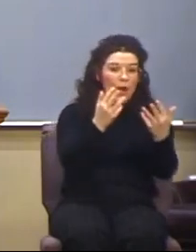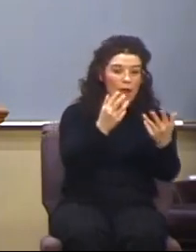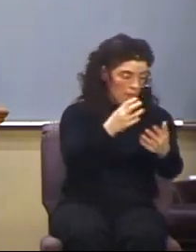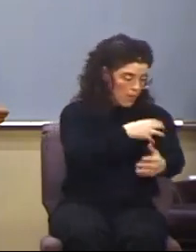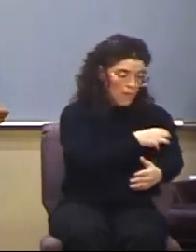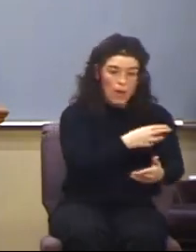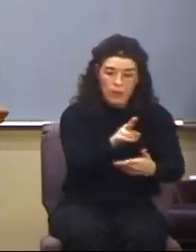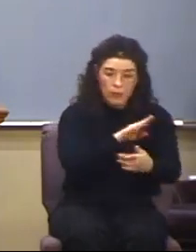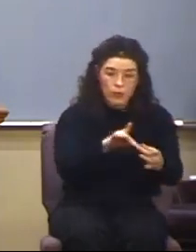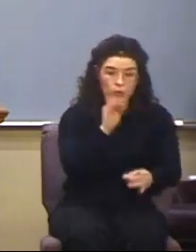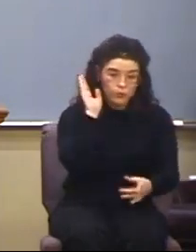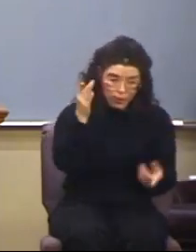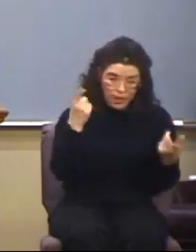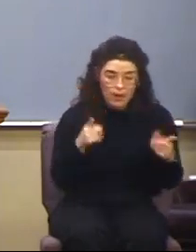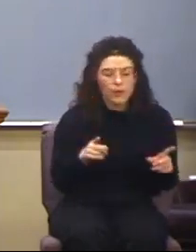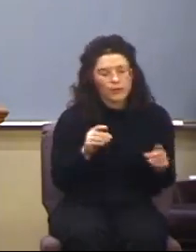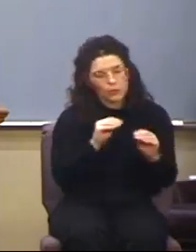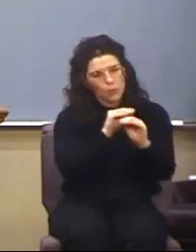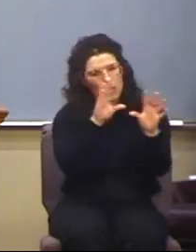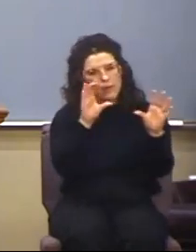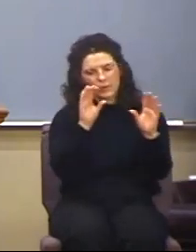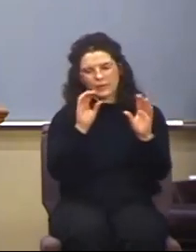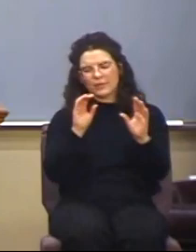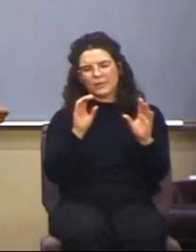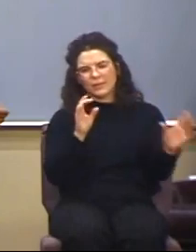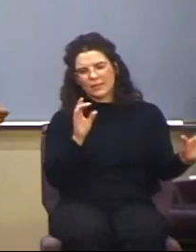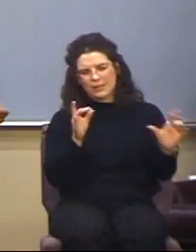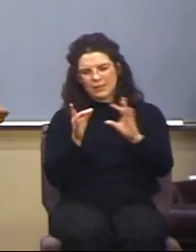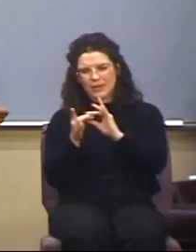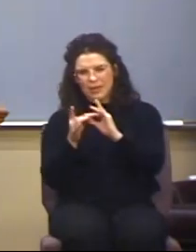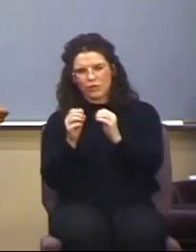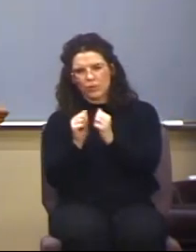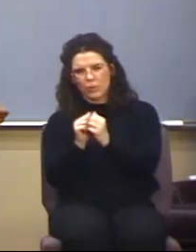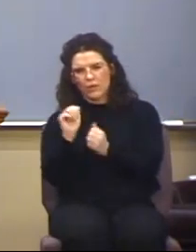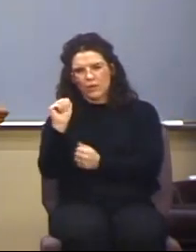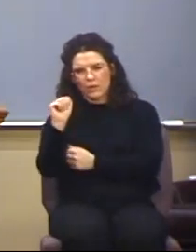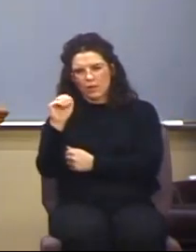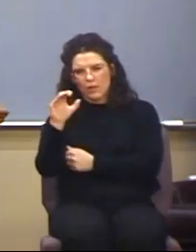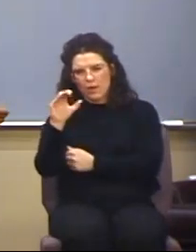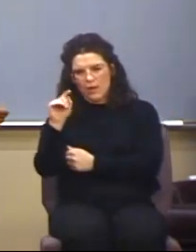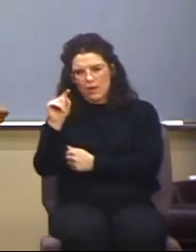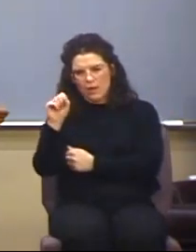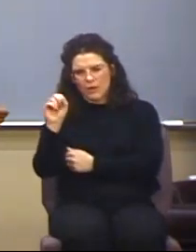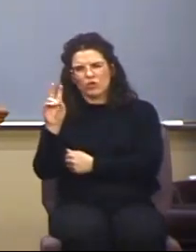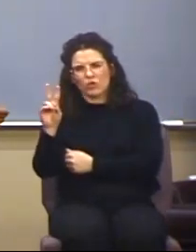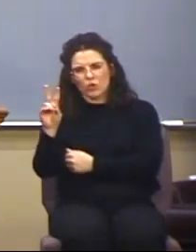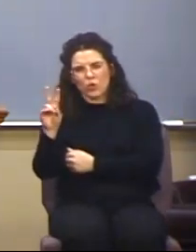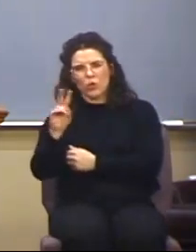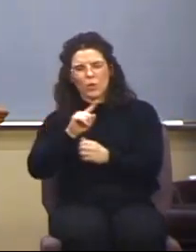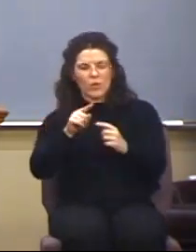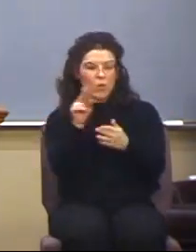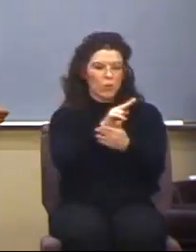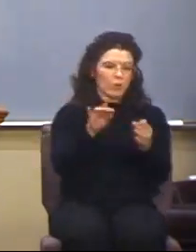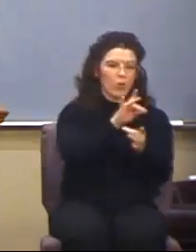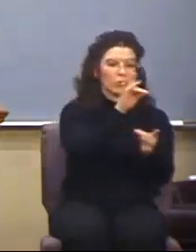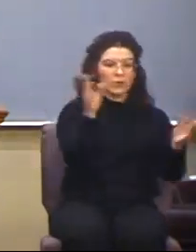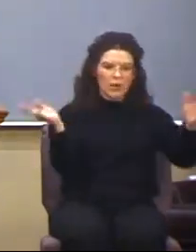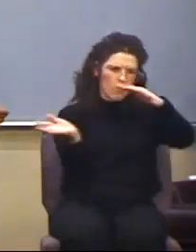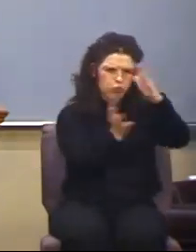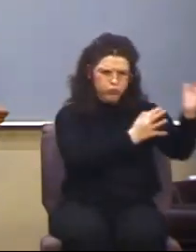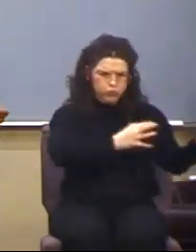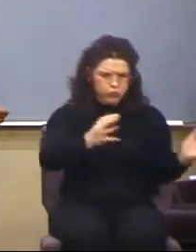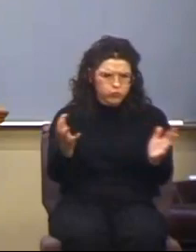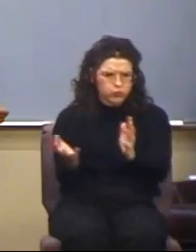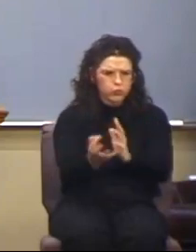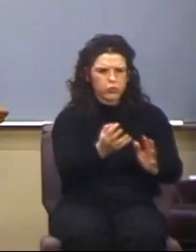Ghost. Obviously, that's a reference to Acts chapter 2, when the Holy Ghost comes down as a mighty rushing wind. And, of course, there's these cloven